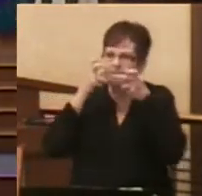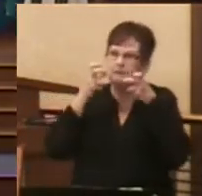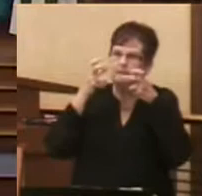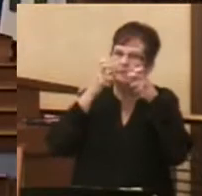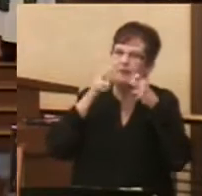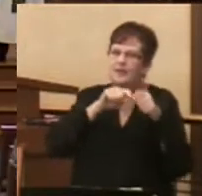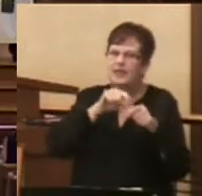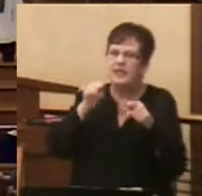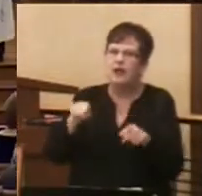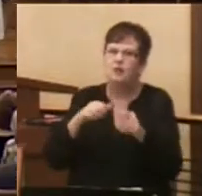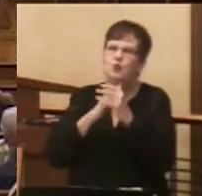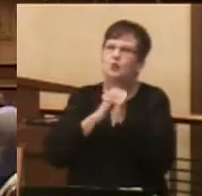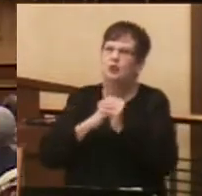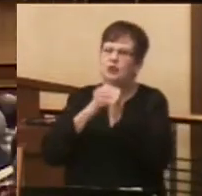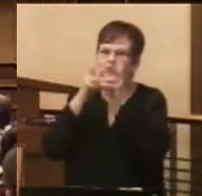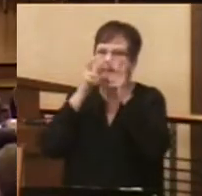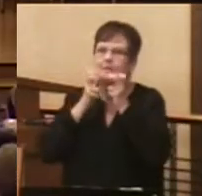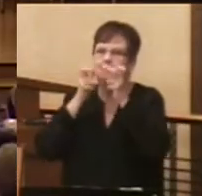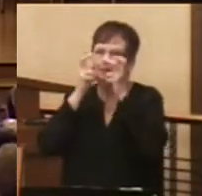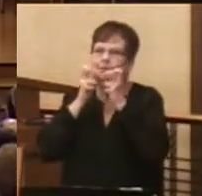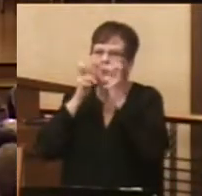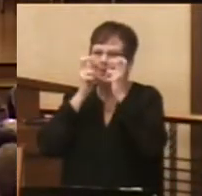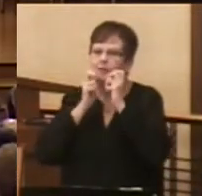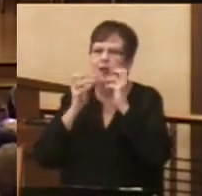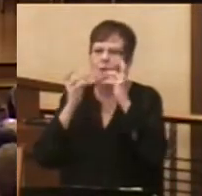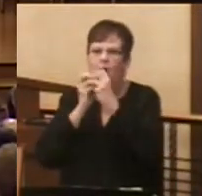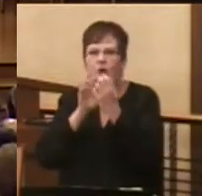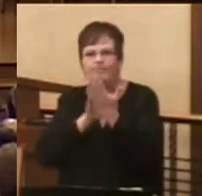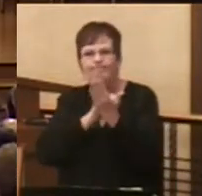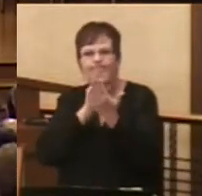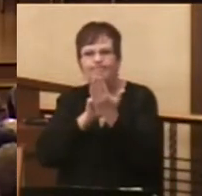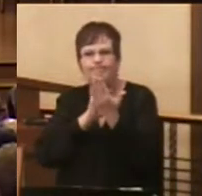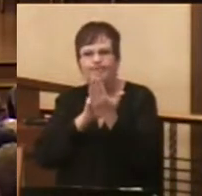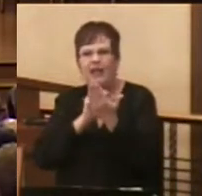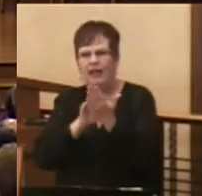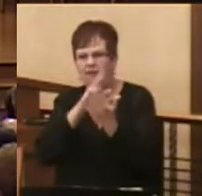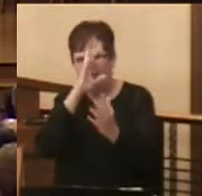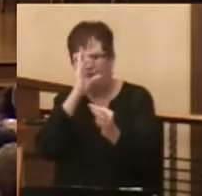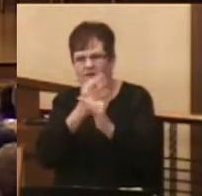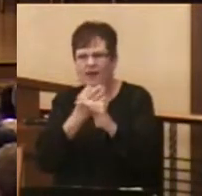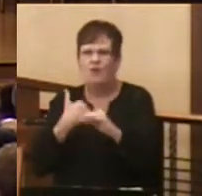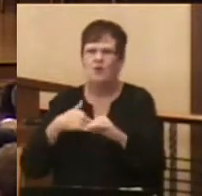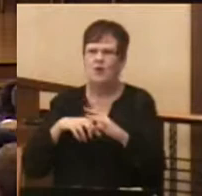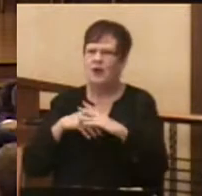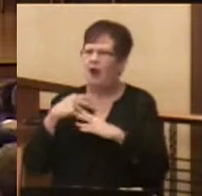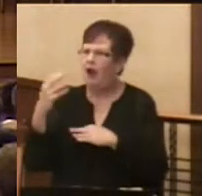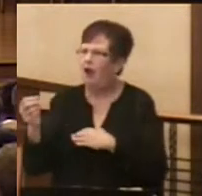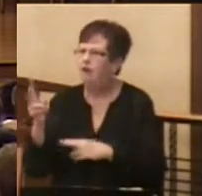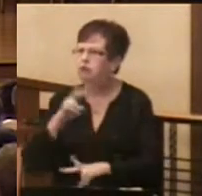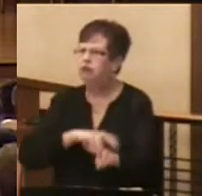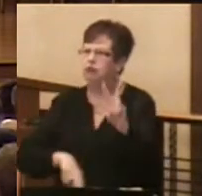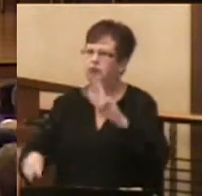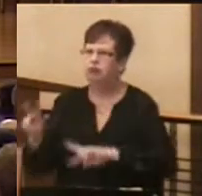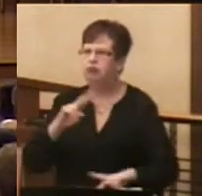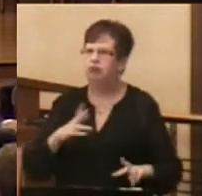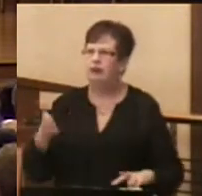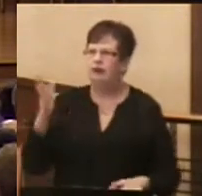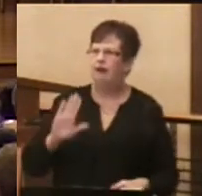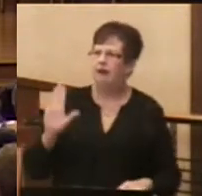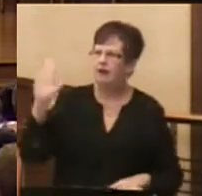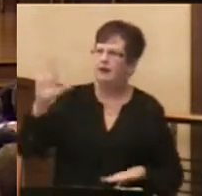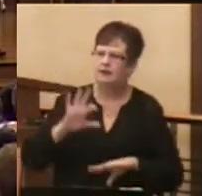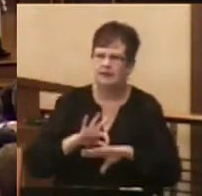we glean more of the faith week by week. As we are out observing God's creation, we learn